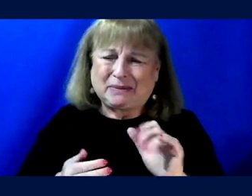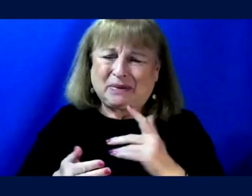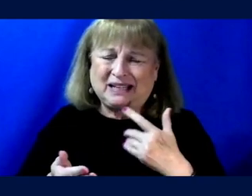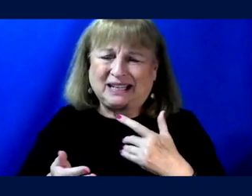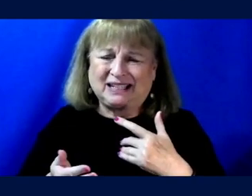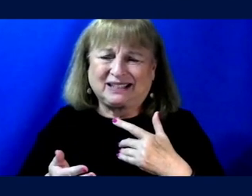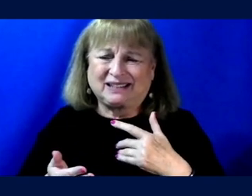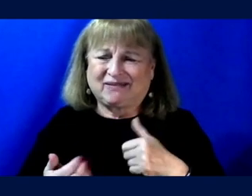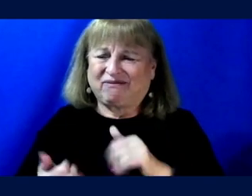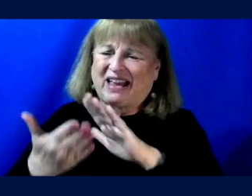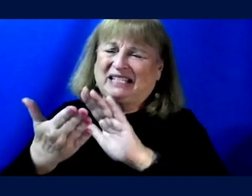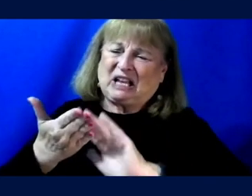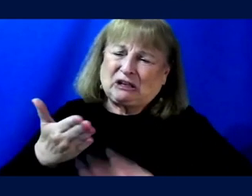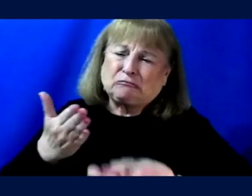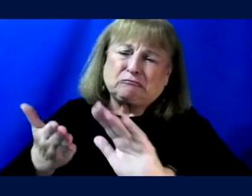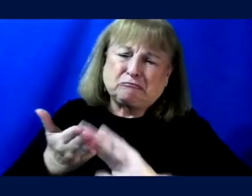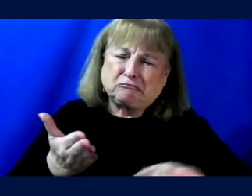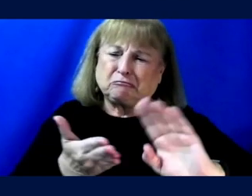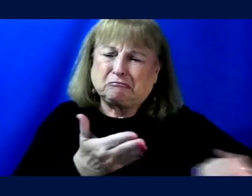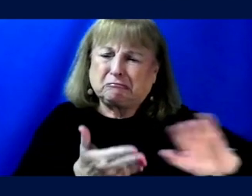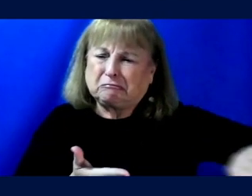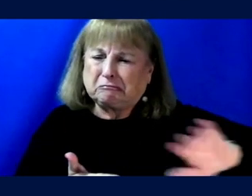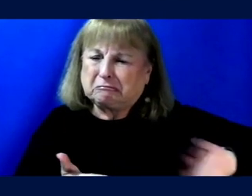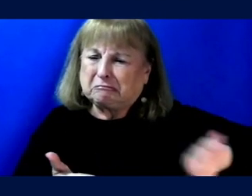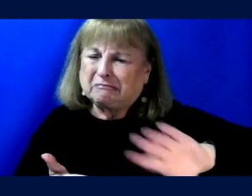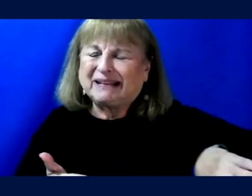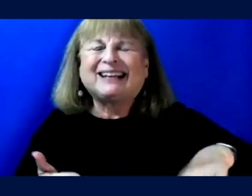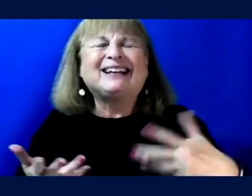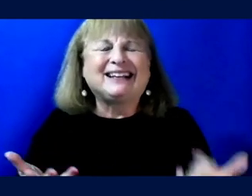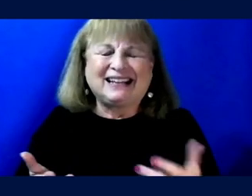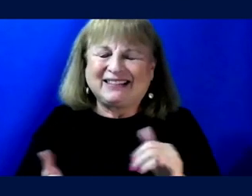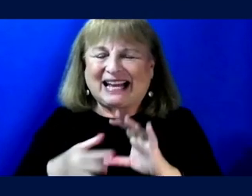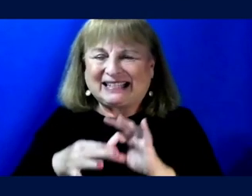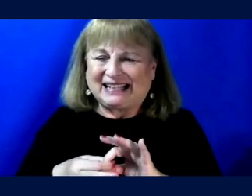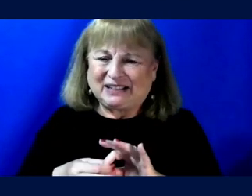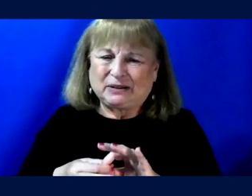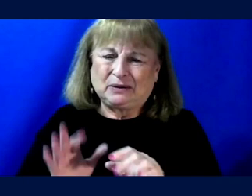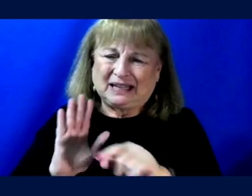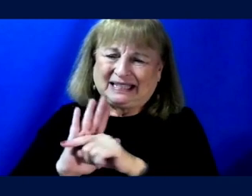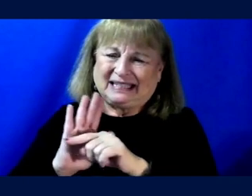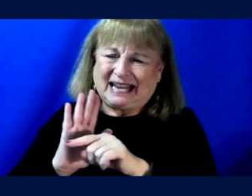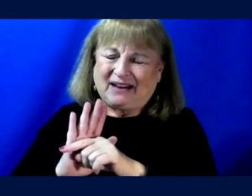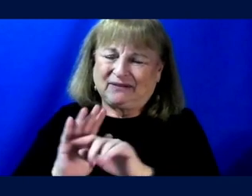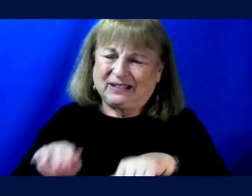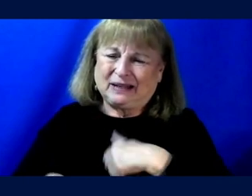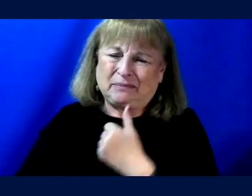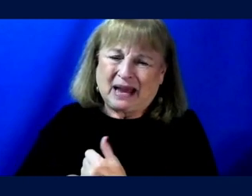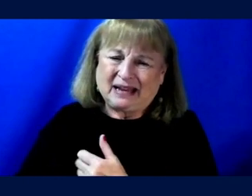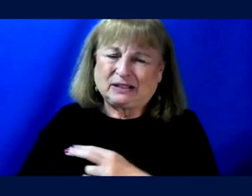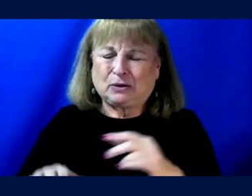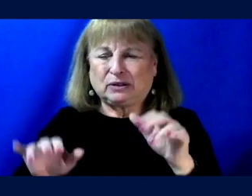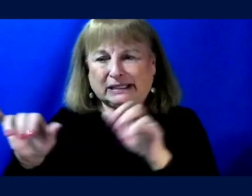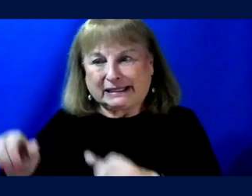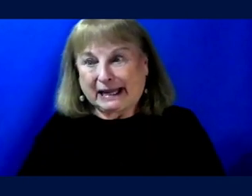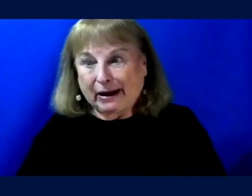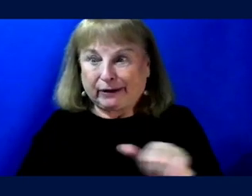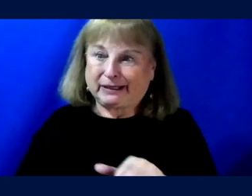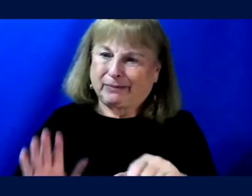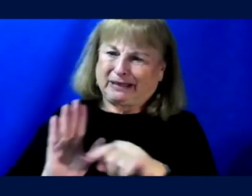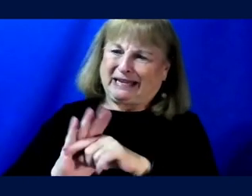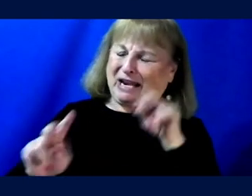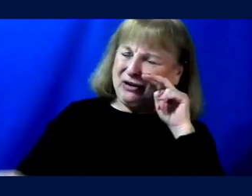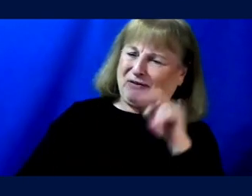society. And that's also tightly linked to that sort of deficit-based or that stereotypical view of